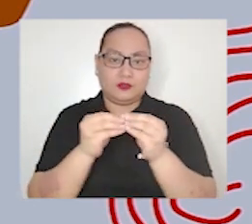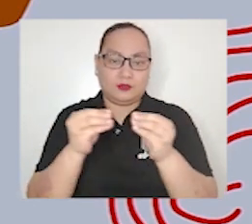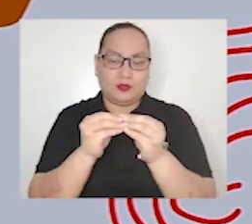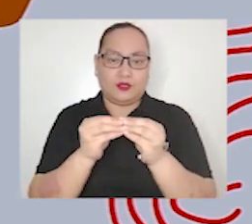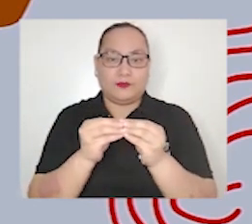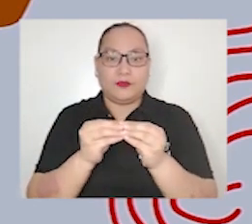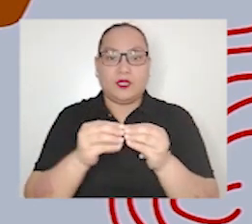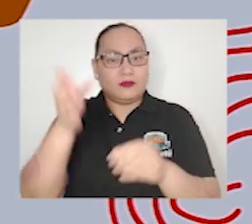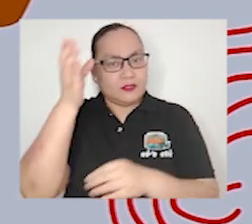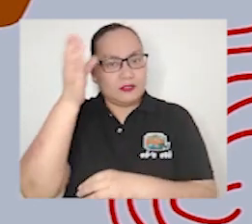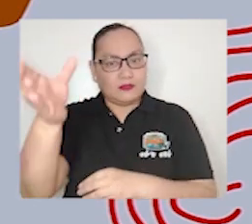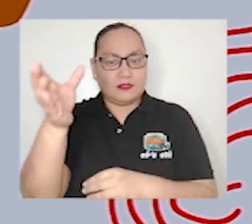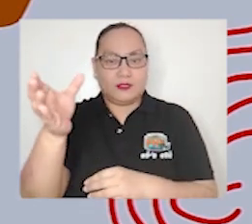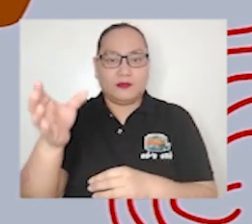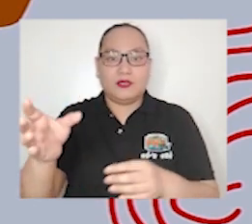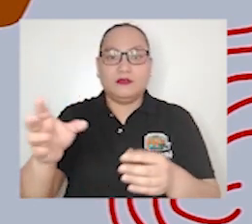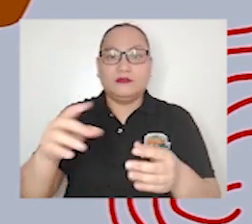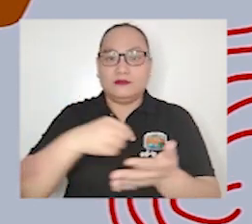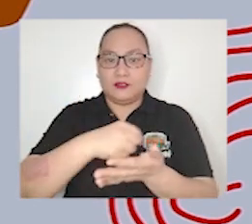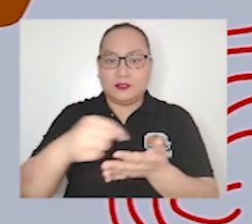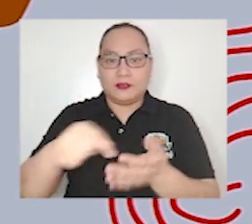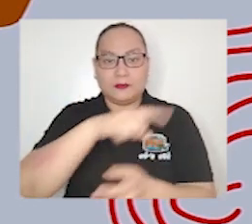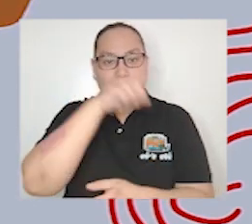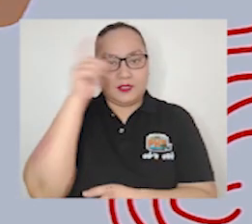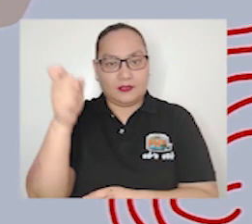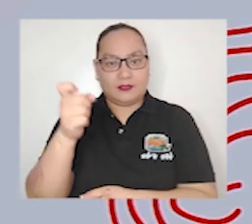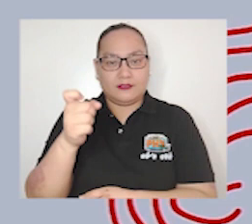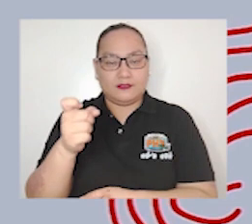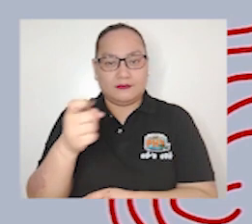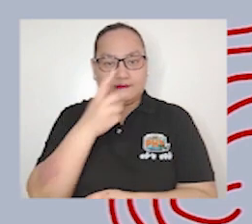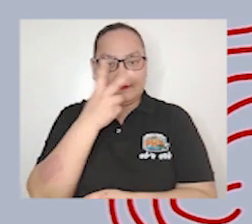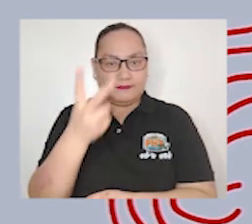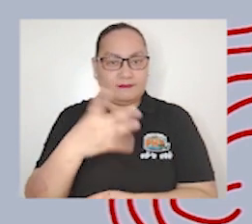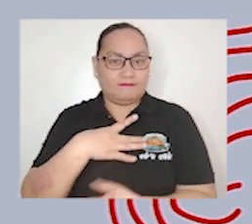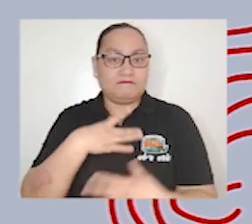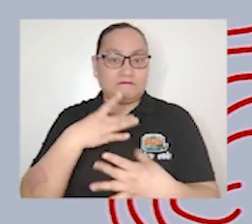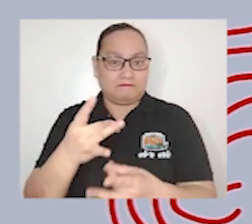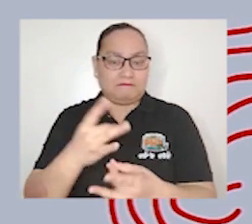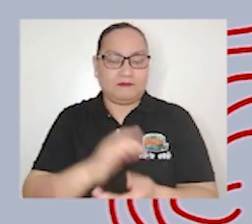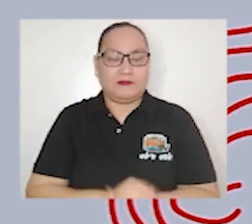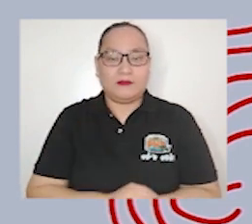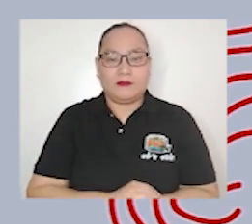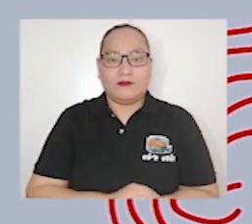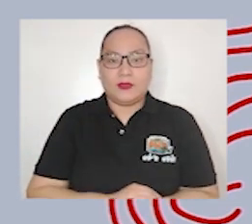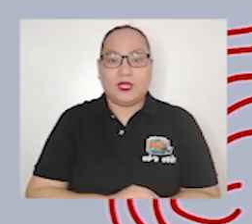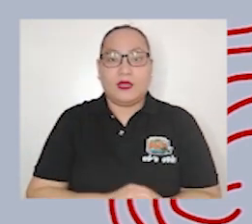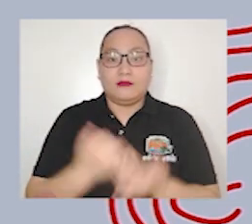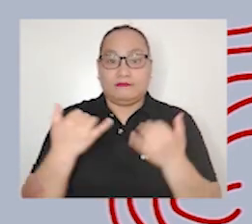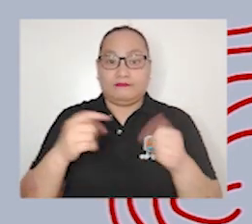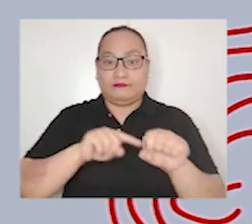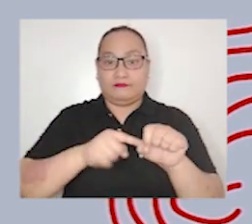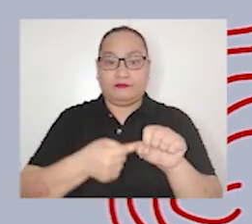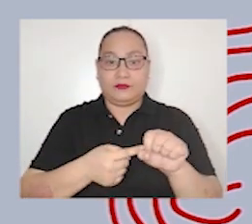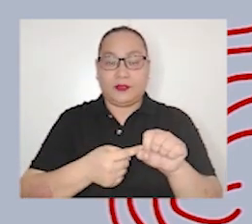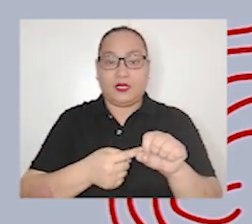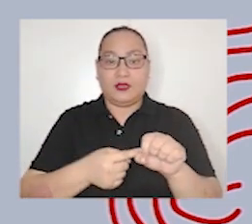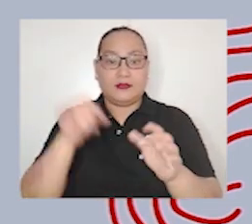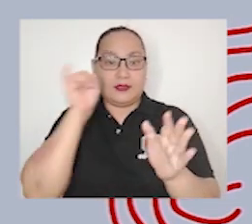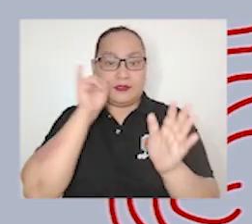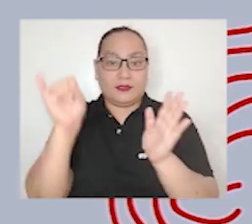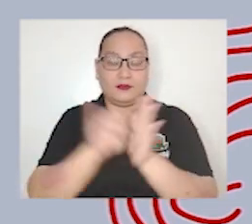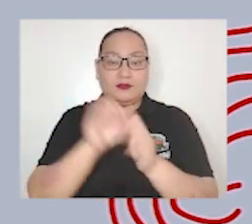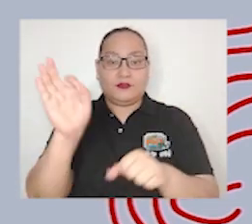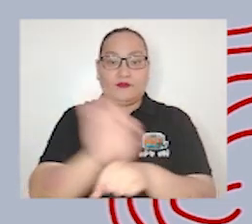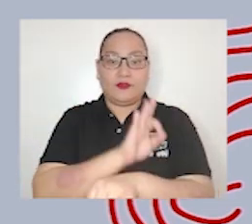looks interesting let's start by identifying the functions of journalism what are the